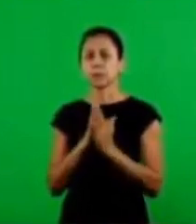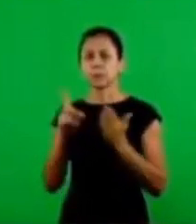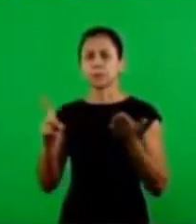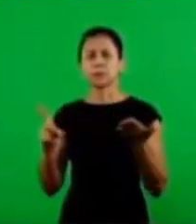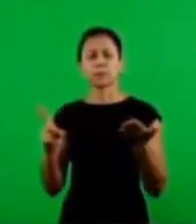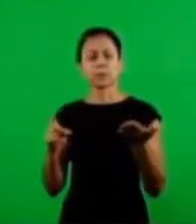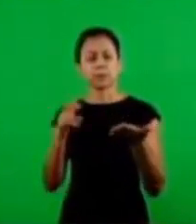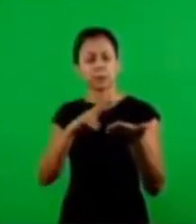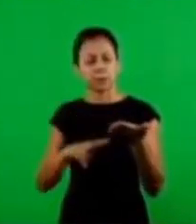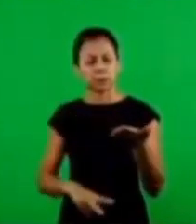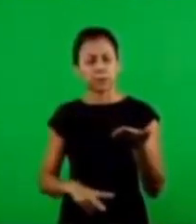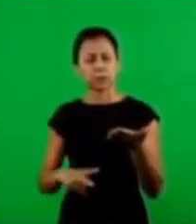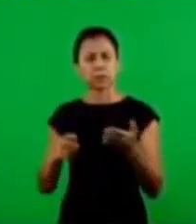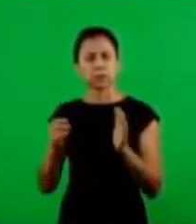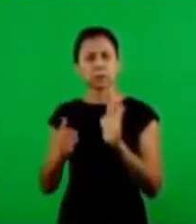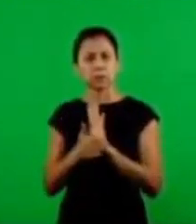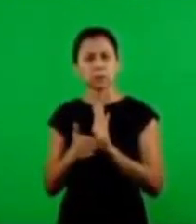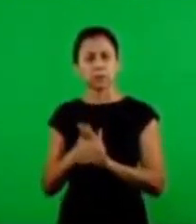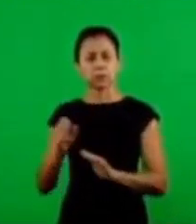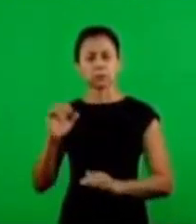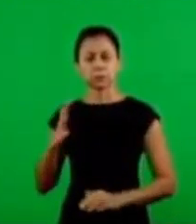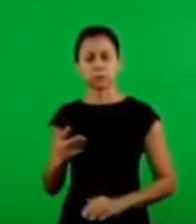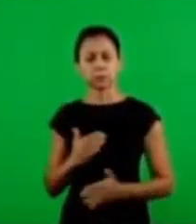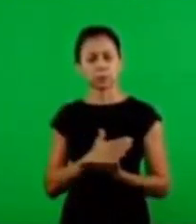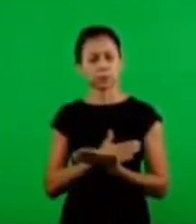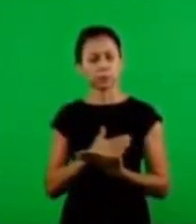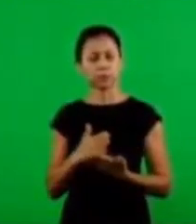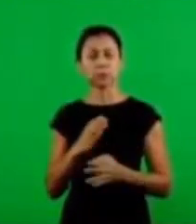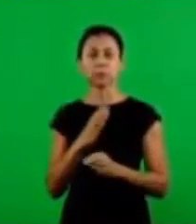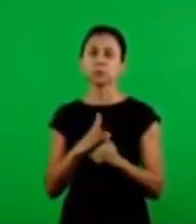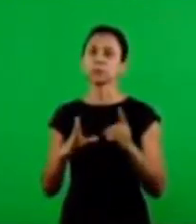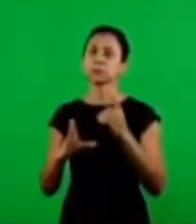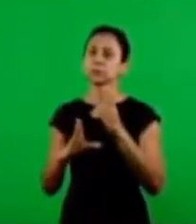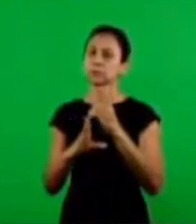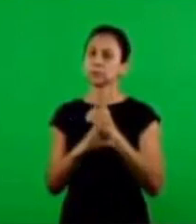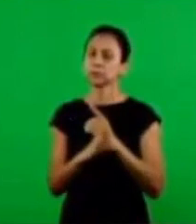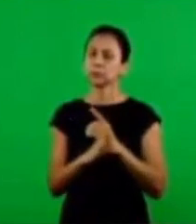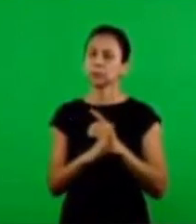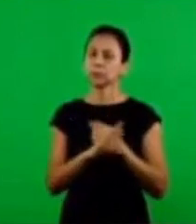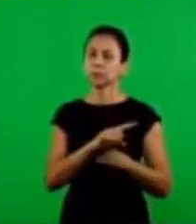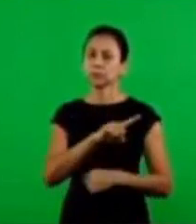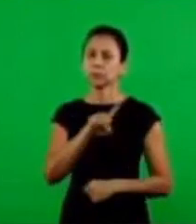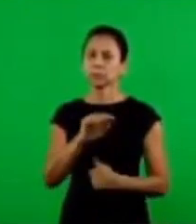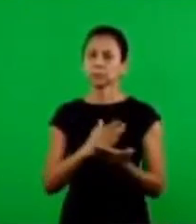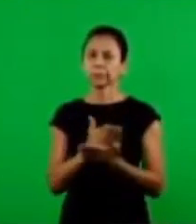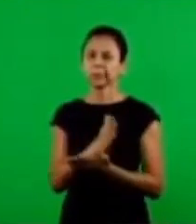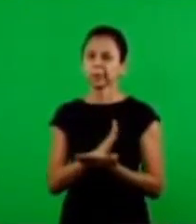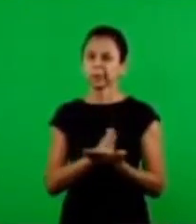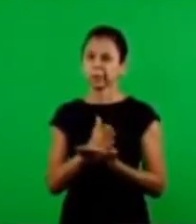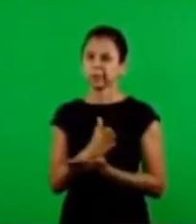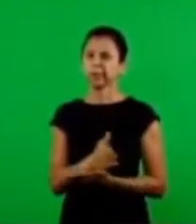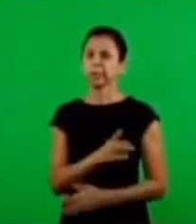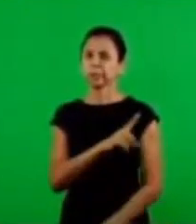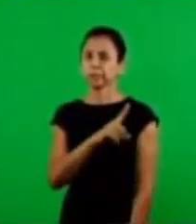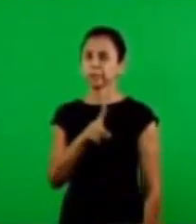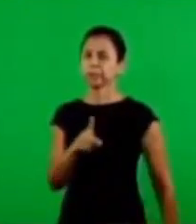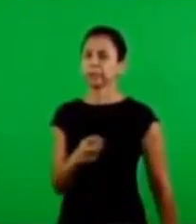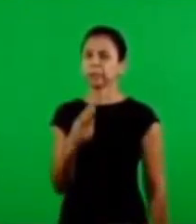the word is being read and worship and revelation it's the beginning of the service so your bread is